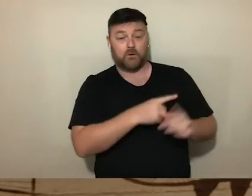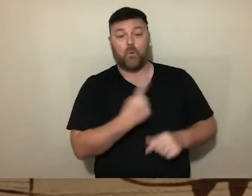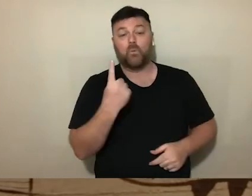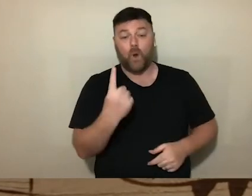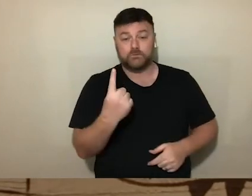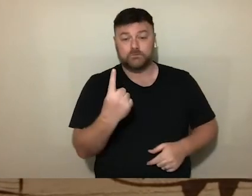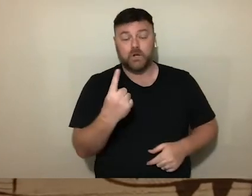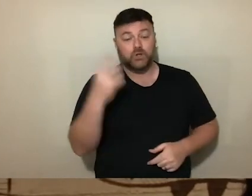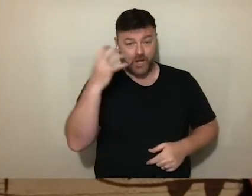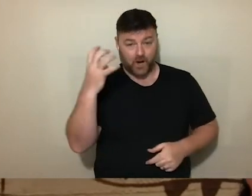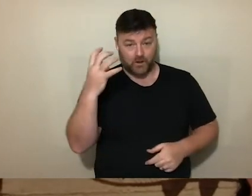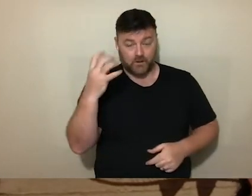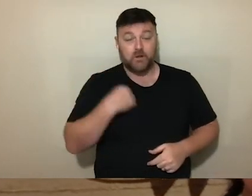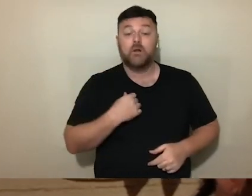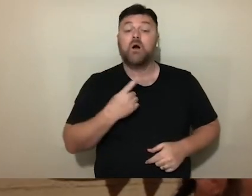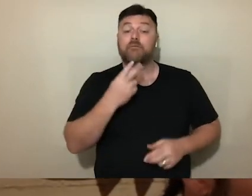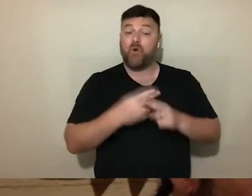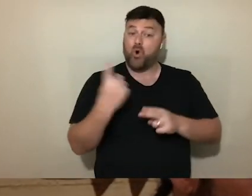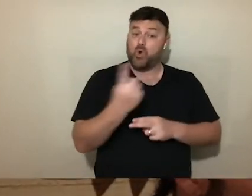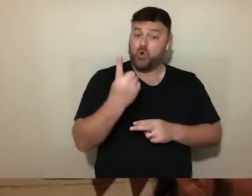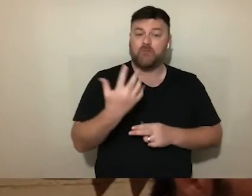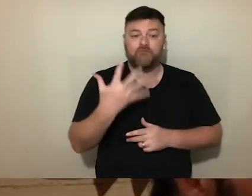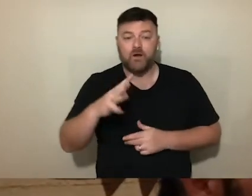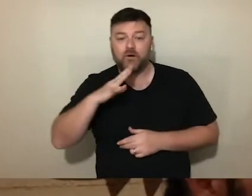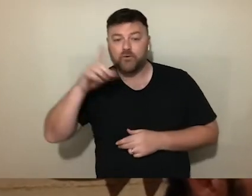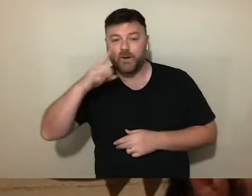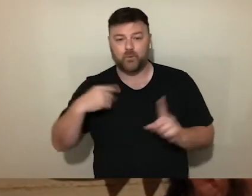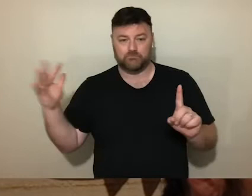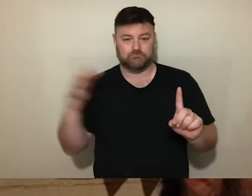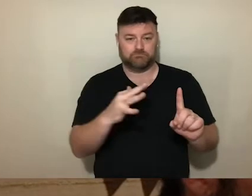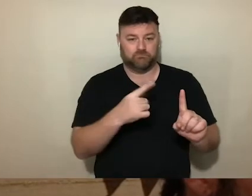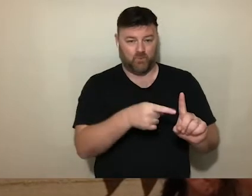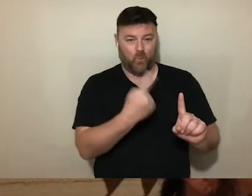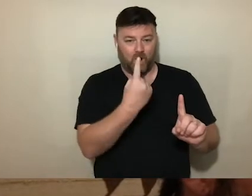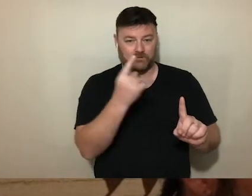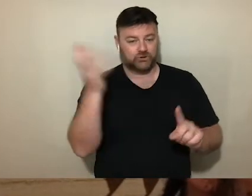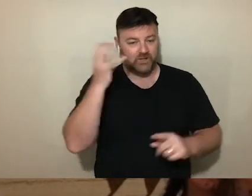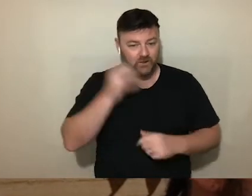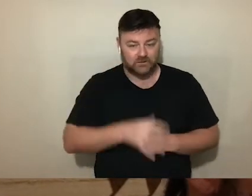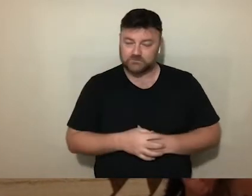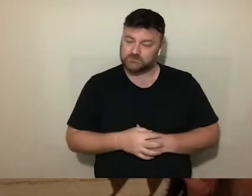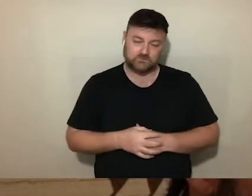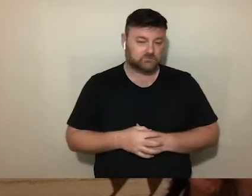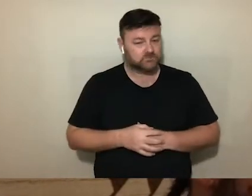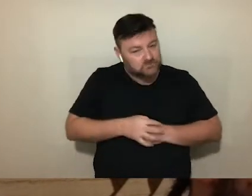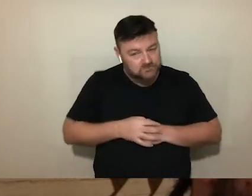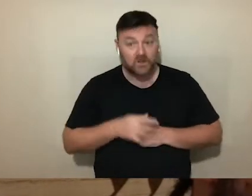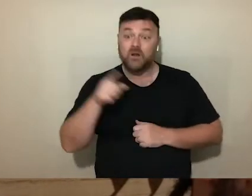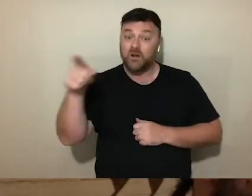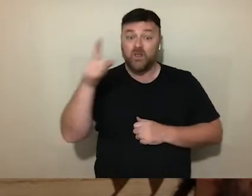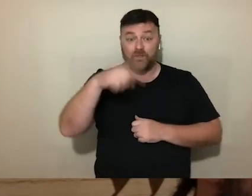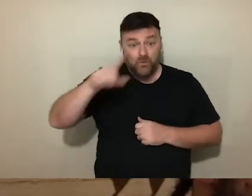every 500 people. Even before the pandemic, numerous NGOs and activists had been operating in and out of Moria camp